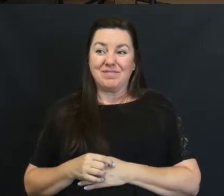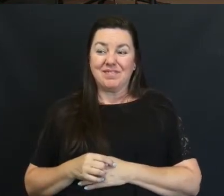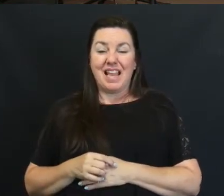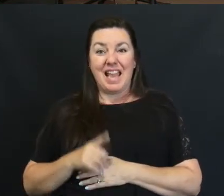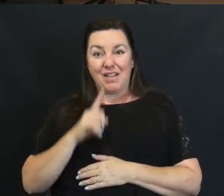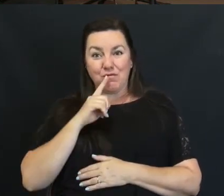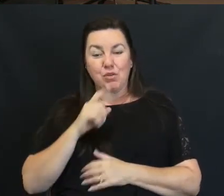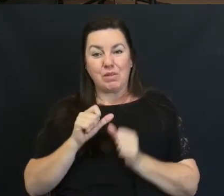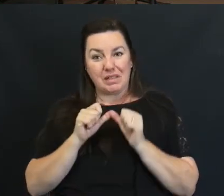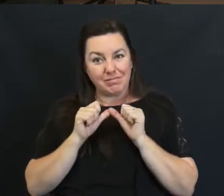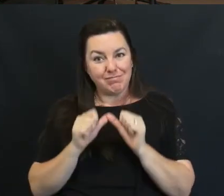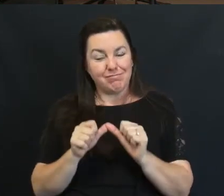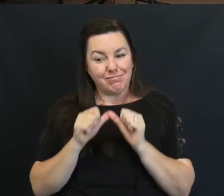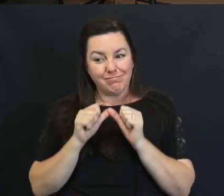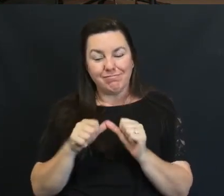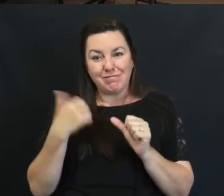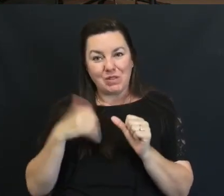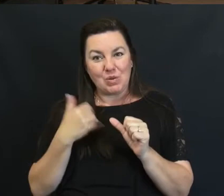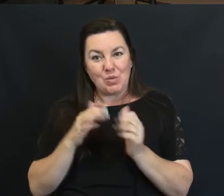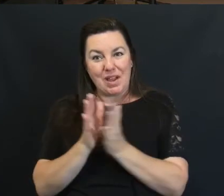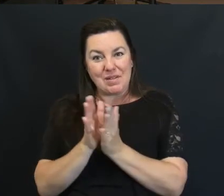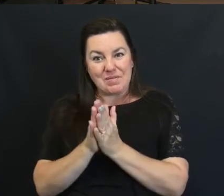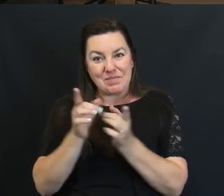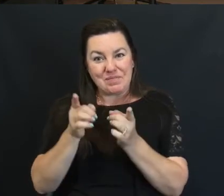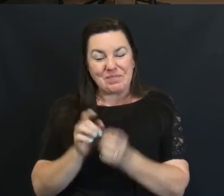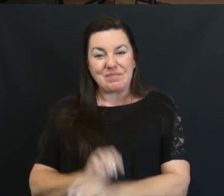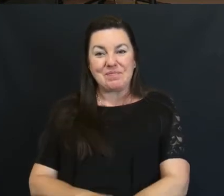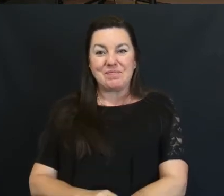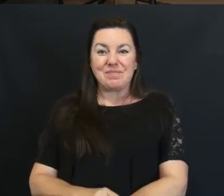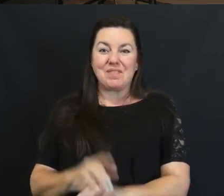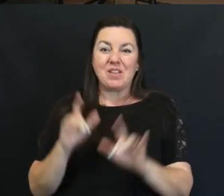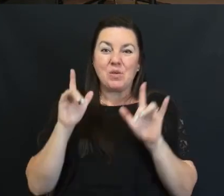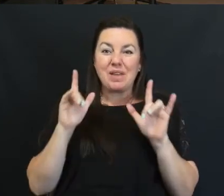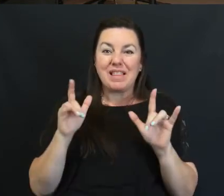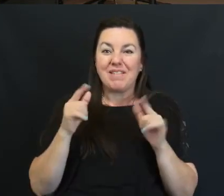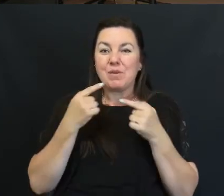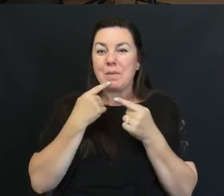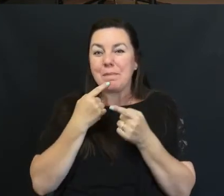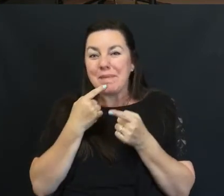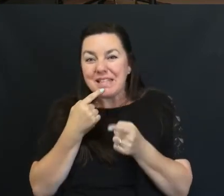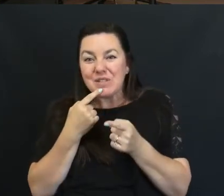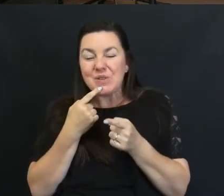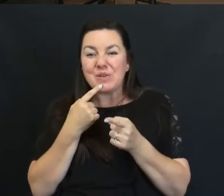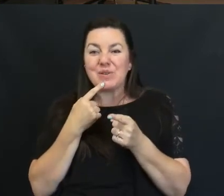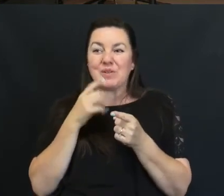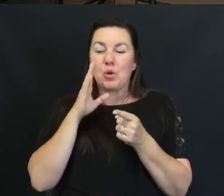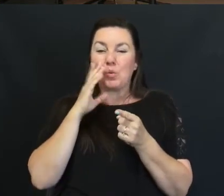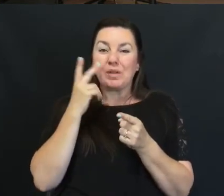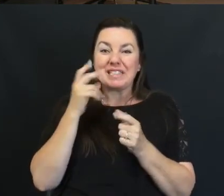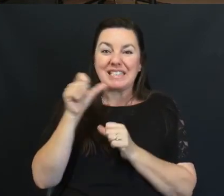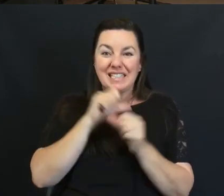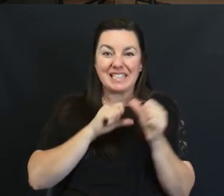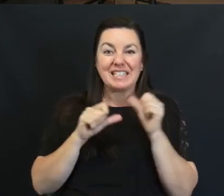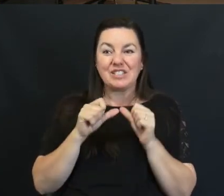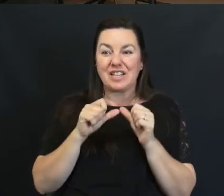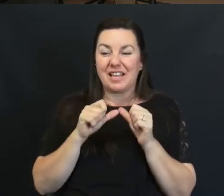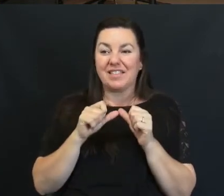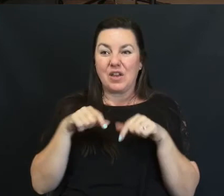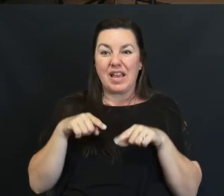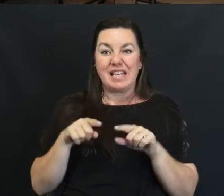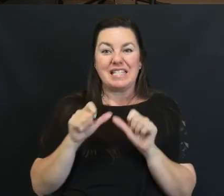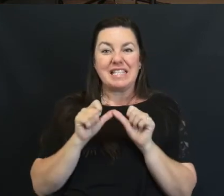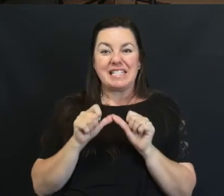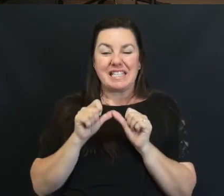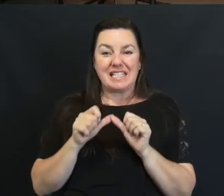Disciplined And committed A huge Shout out To you So we Love you We miss You And we Know that We'll see Each other As this